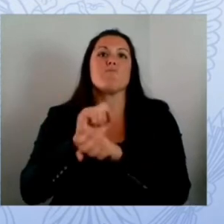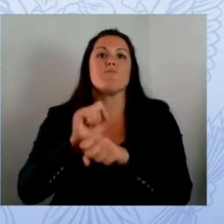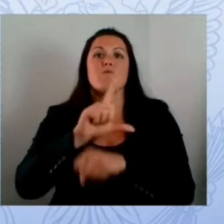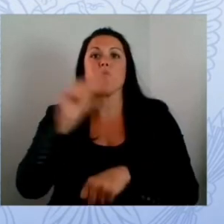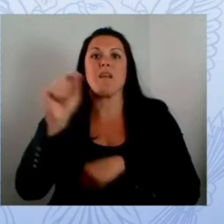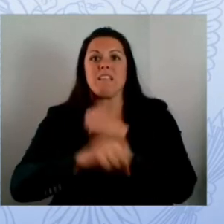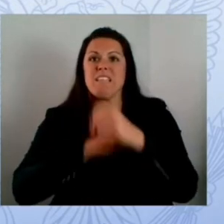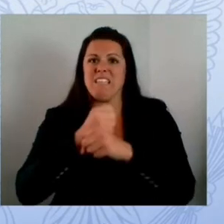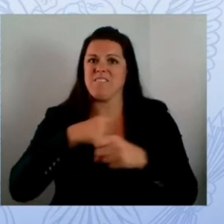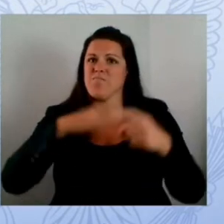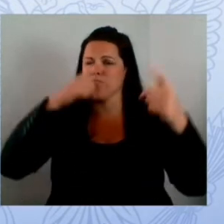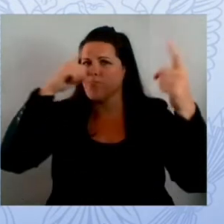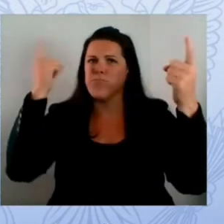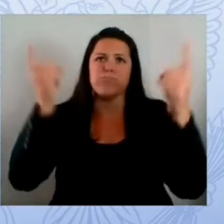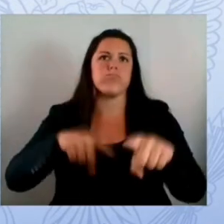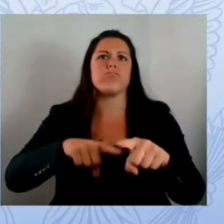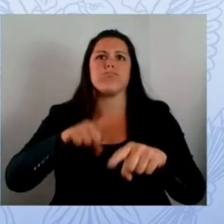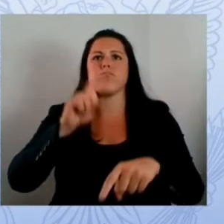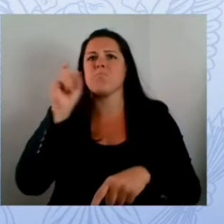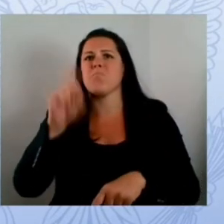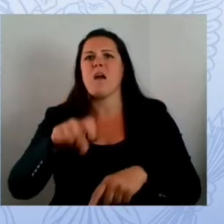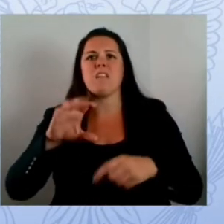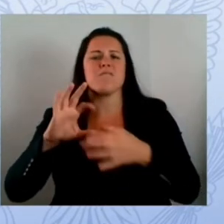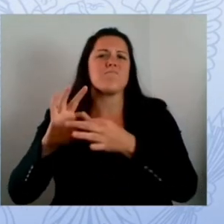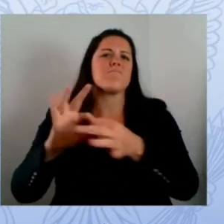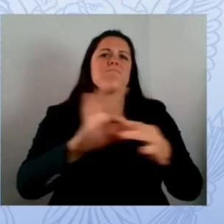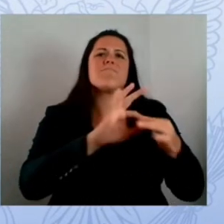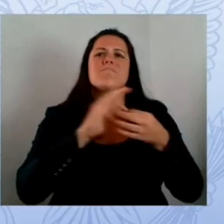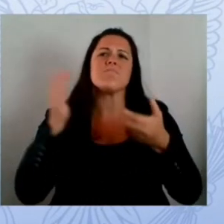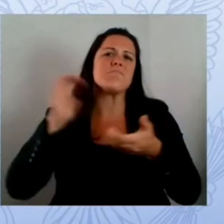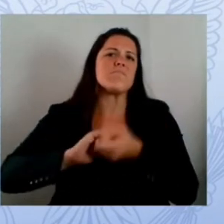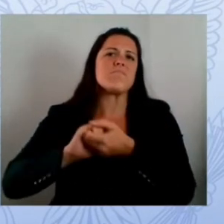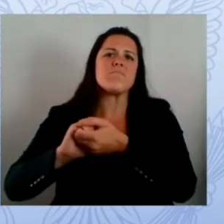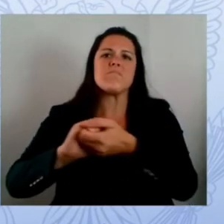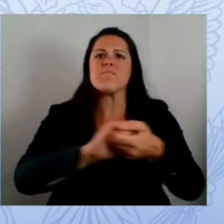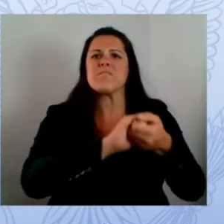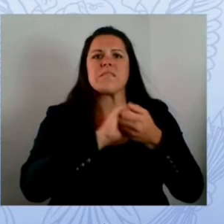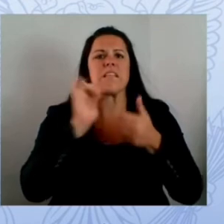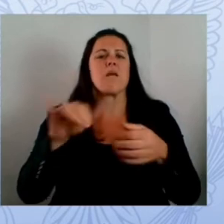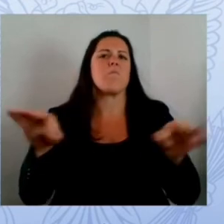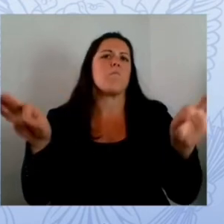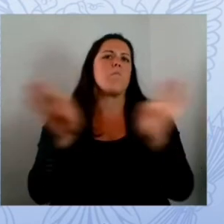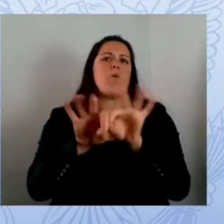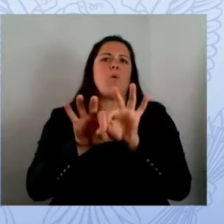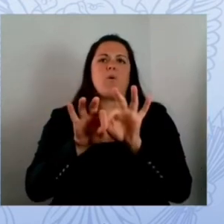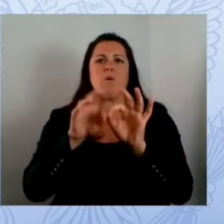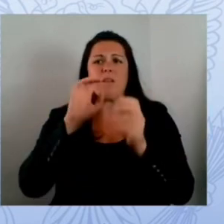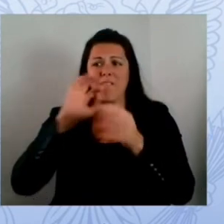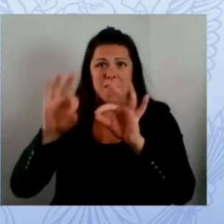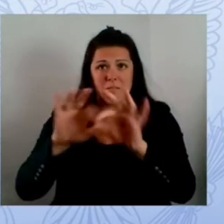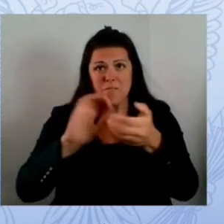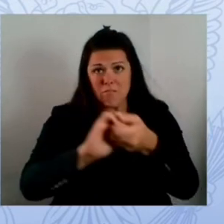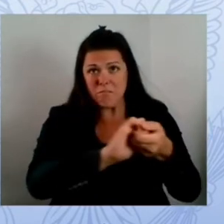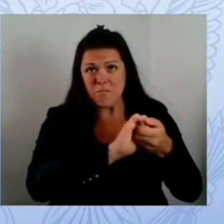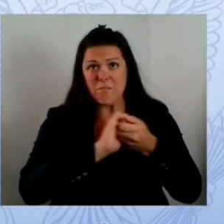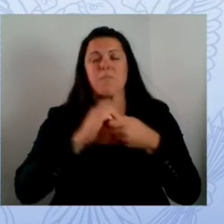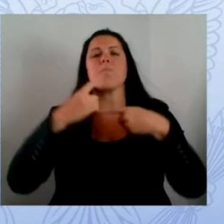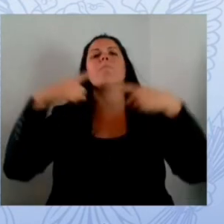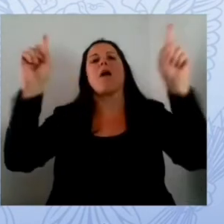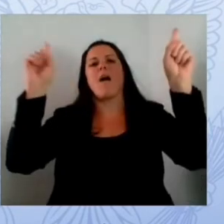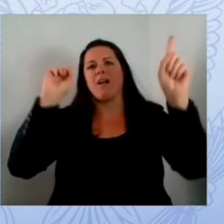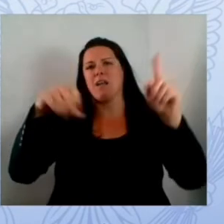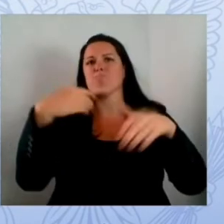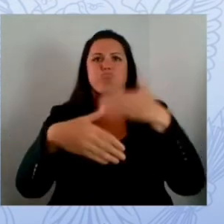government state and local industry is better than it's ever been and i won't add a ton to what's already been said